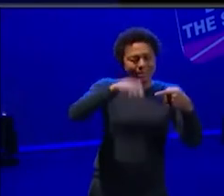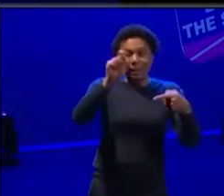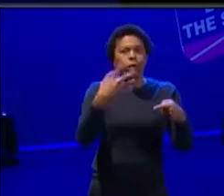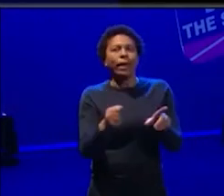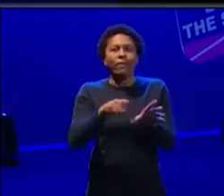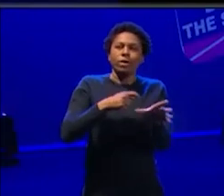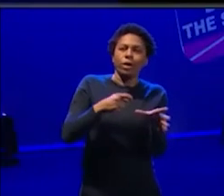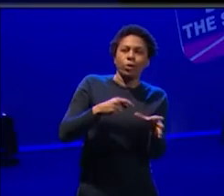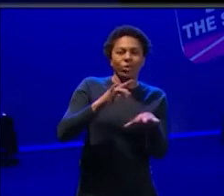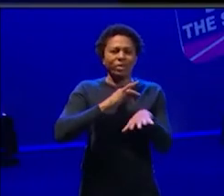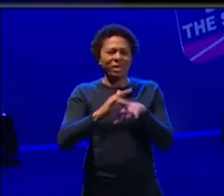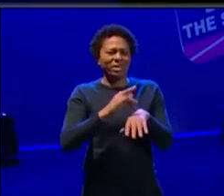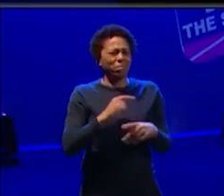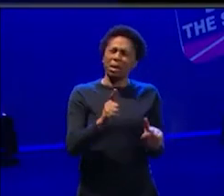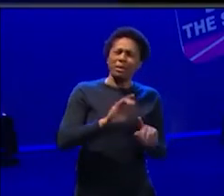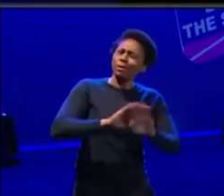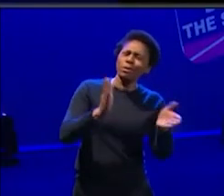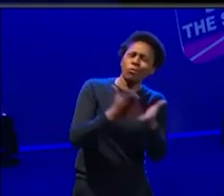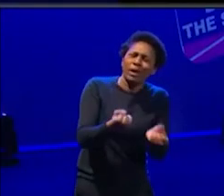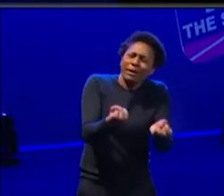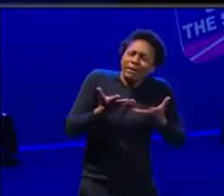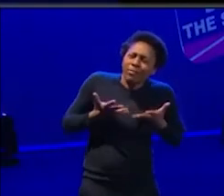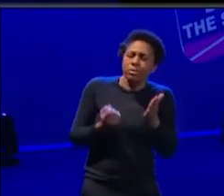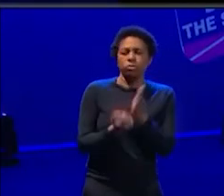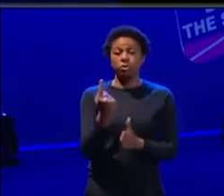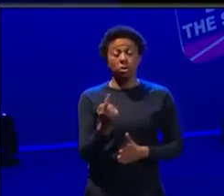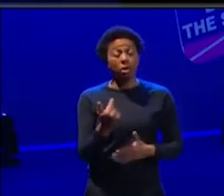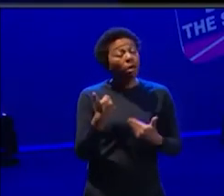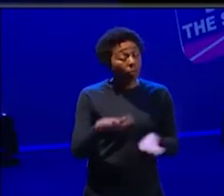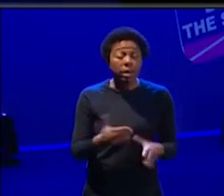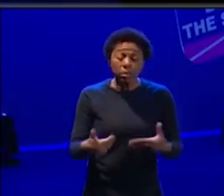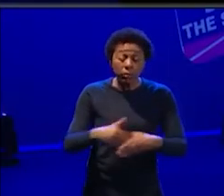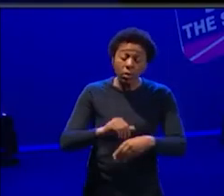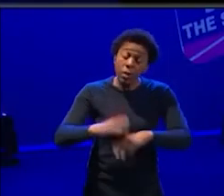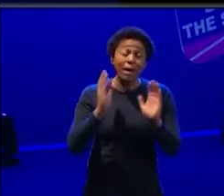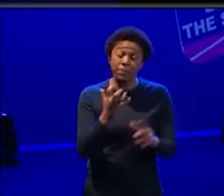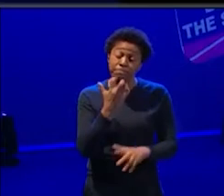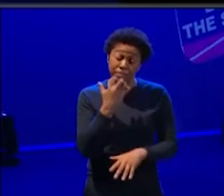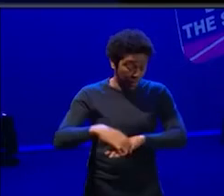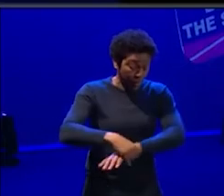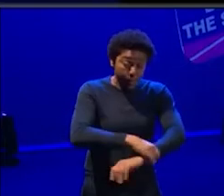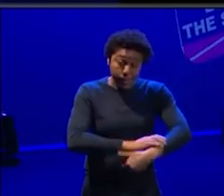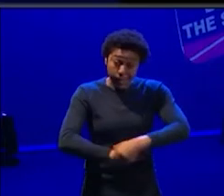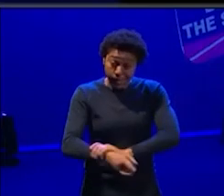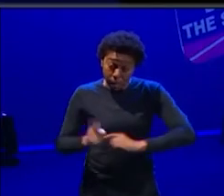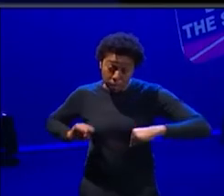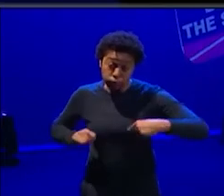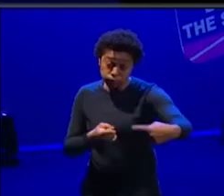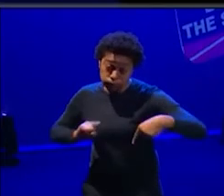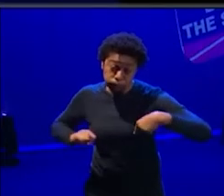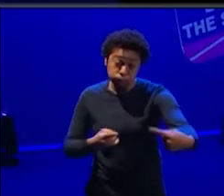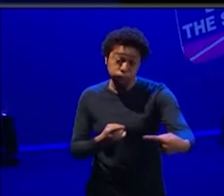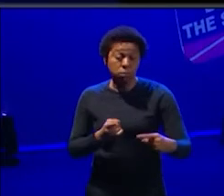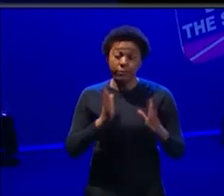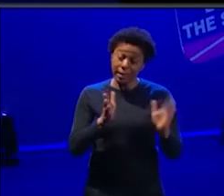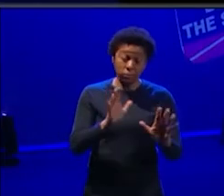coming in and she's doing it. Um, and I, and I have had that fight. Um, I have kind of had those conversations of